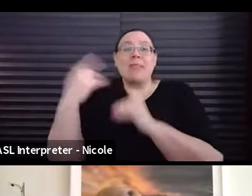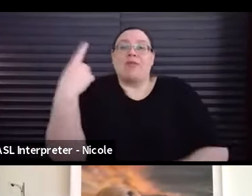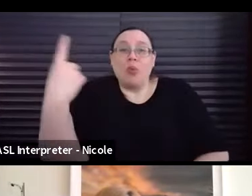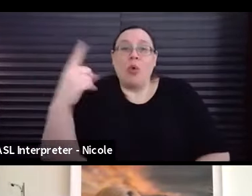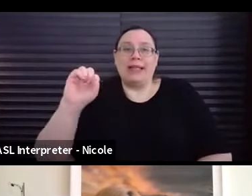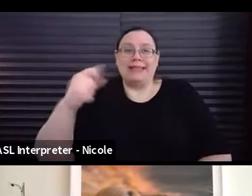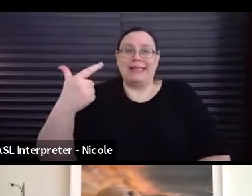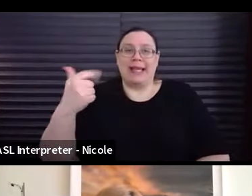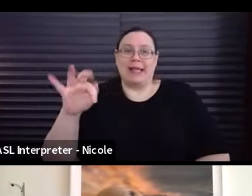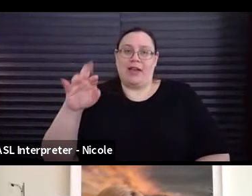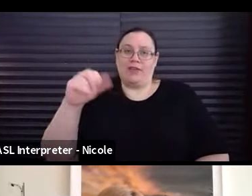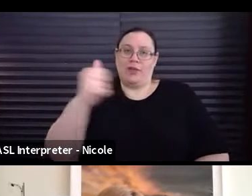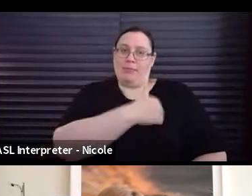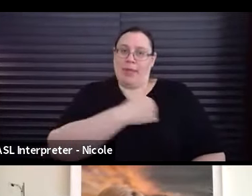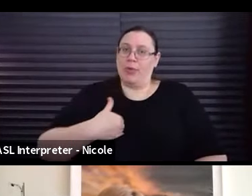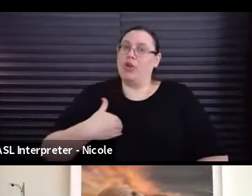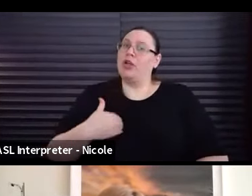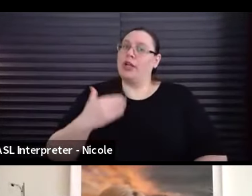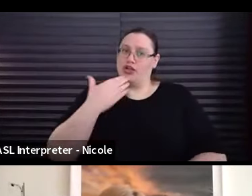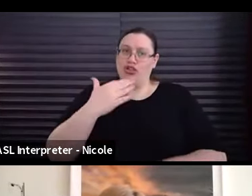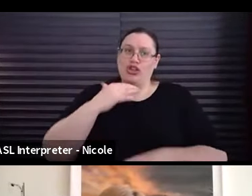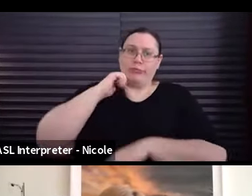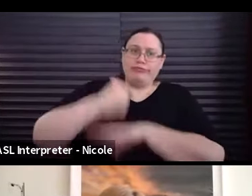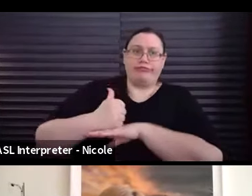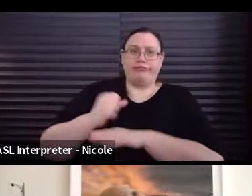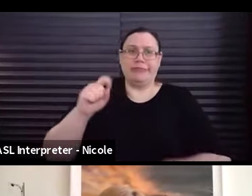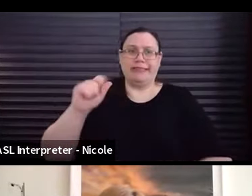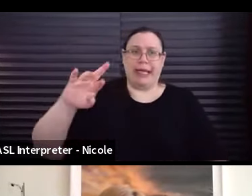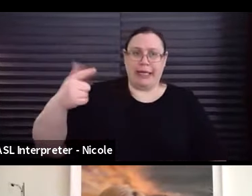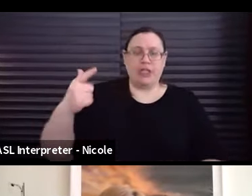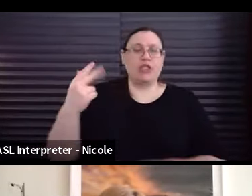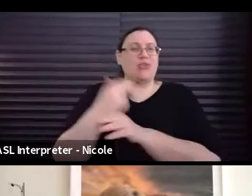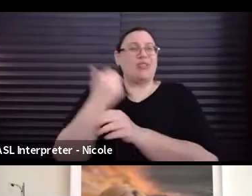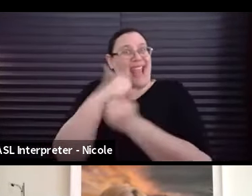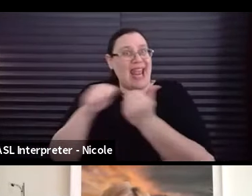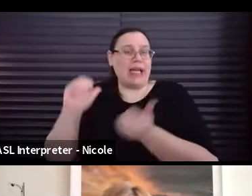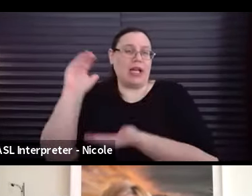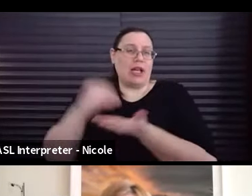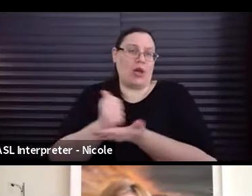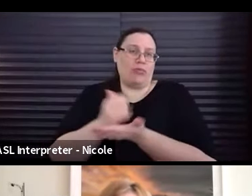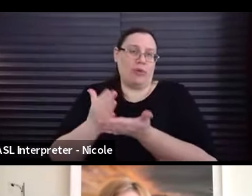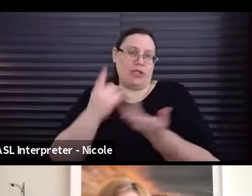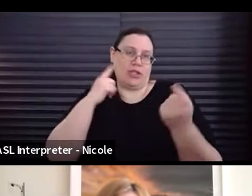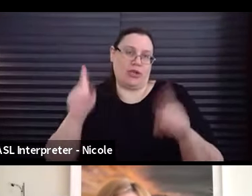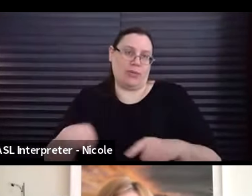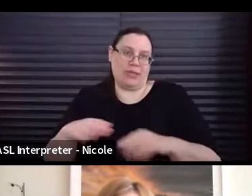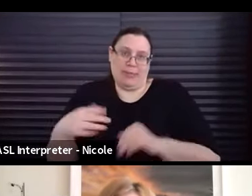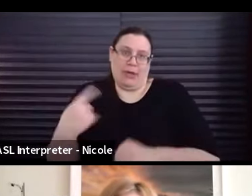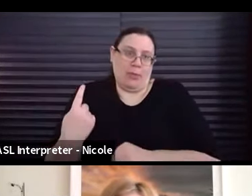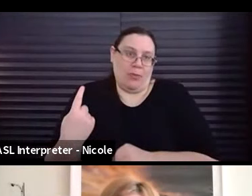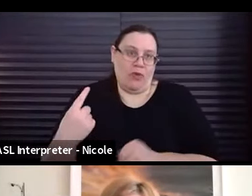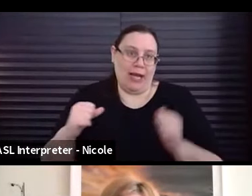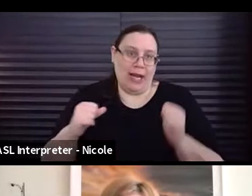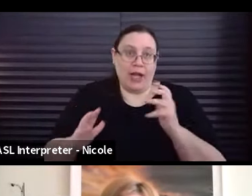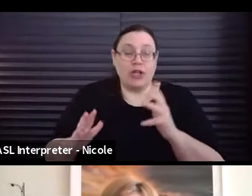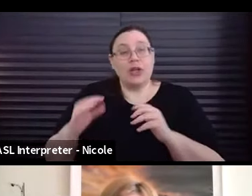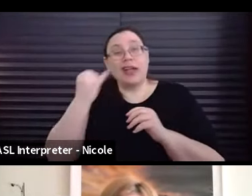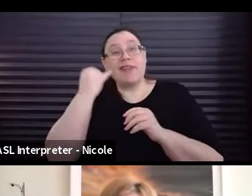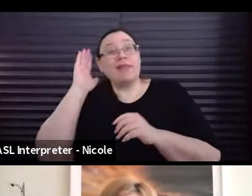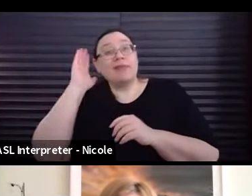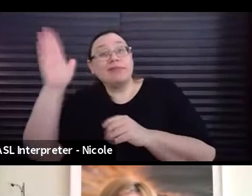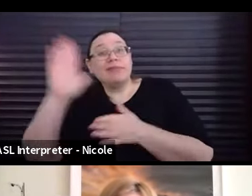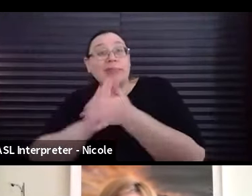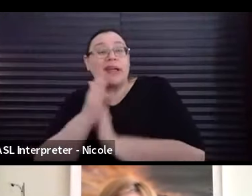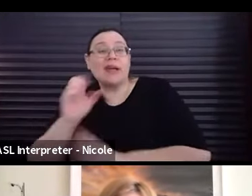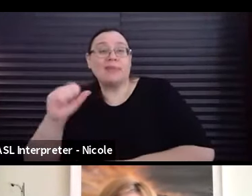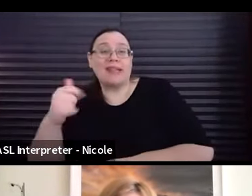to use any of our, um, low budget agreements. So, you know, whether or not they become a SAG-AFTRA member,